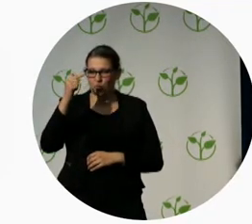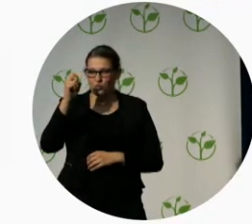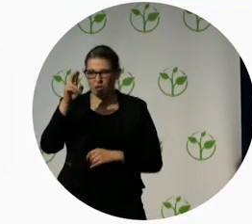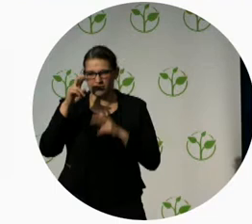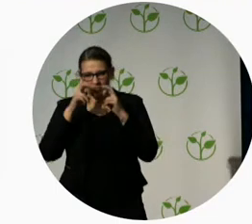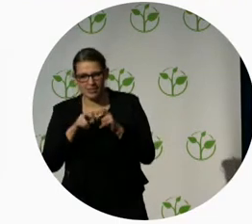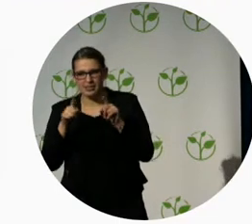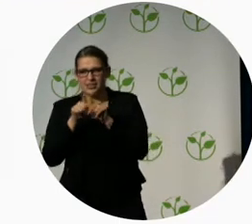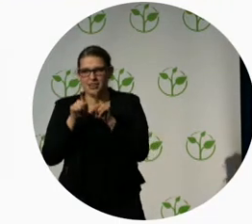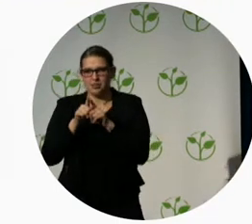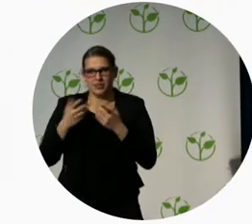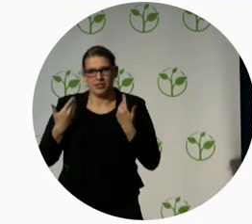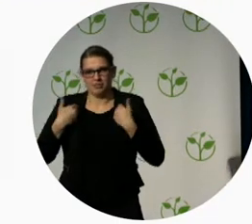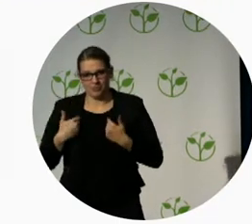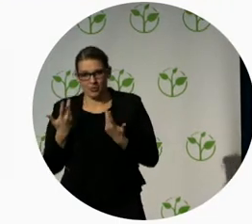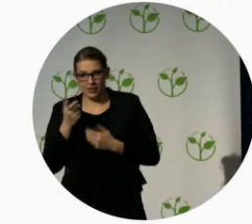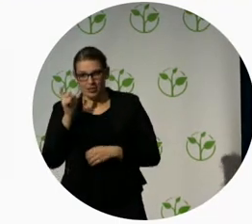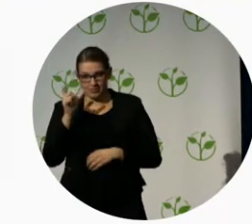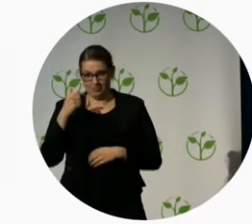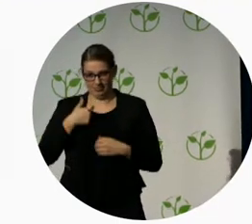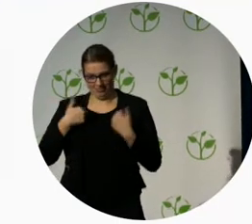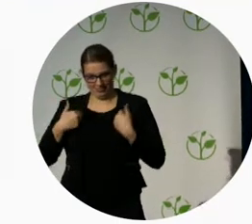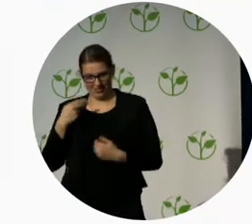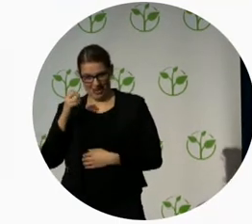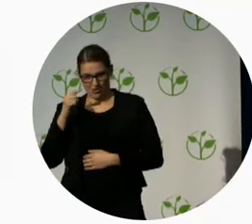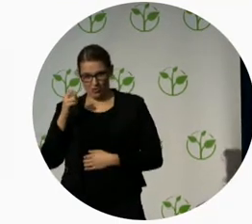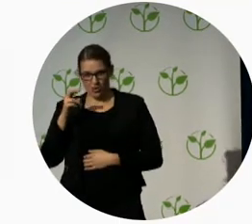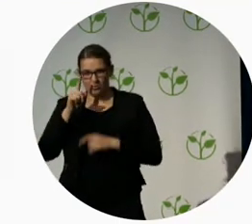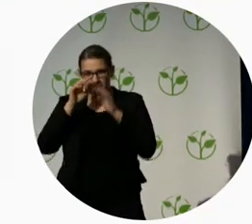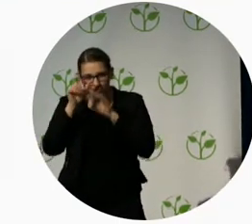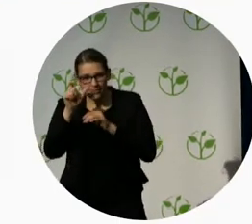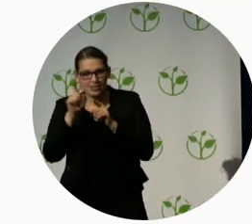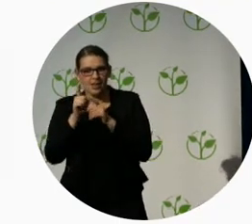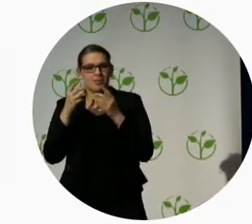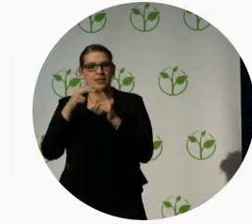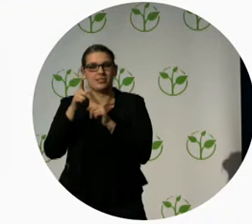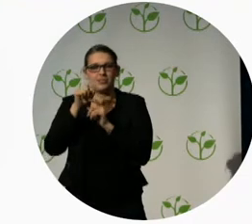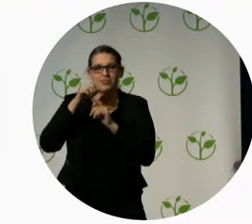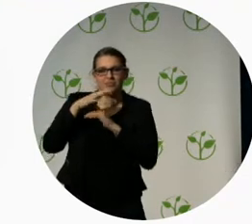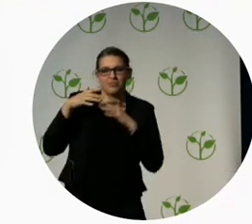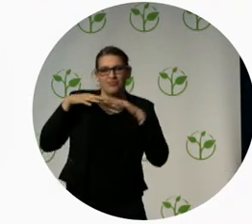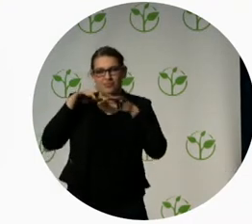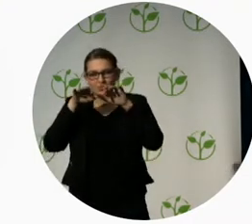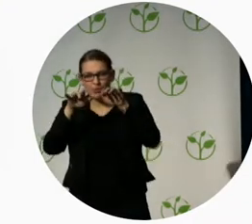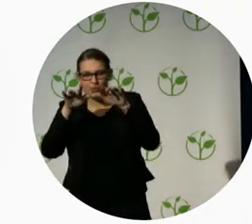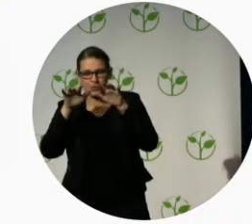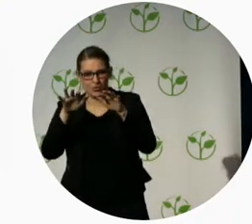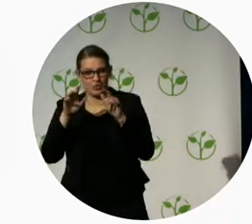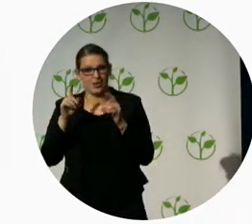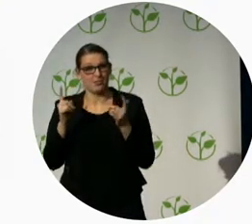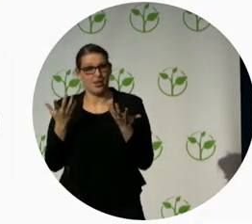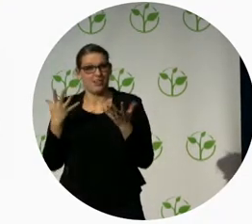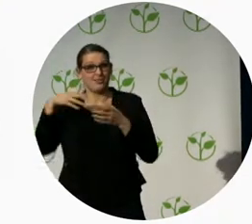role, I can tell you. So I can't tell you how pleased I am to be back at the Xero Project. I honestly think this is my favourite